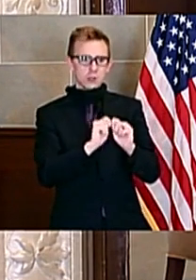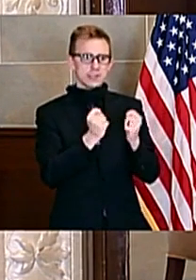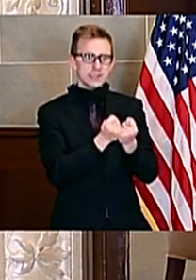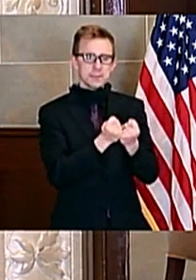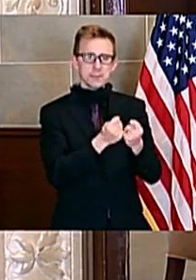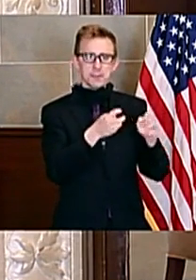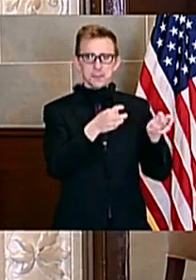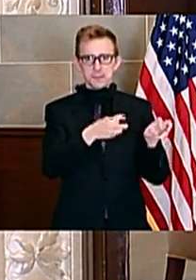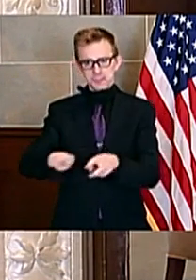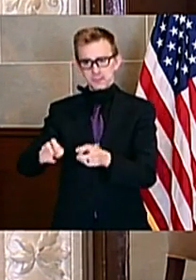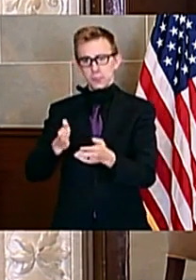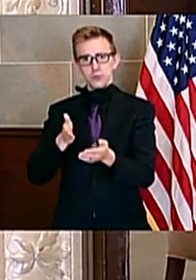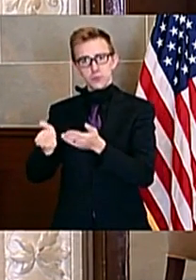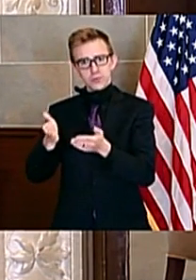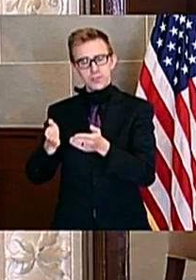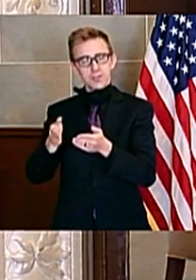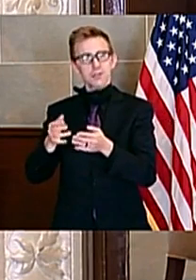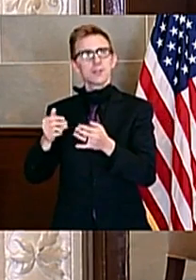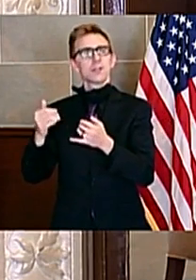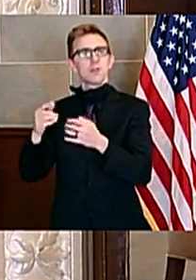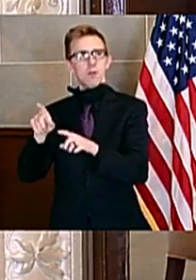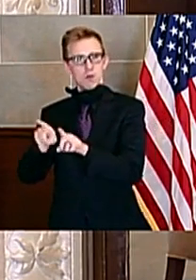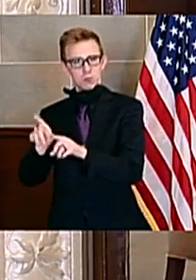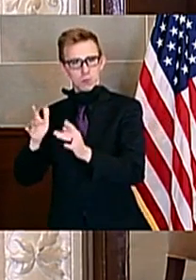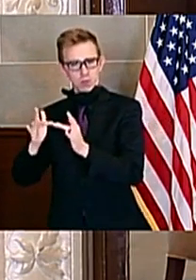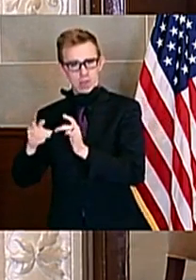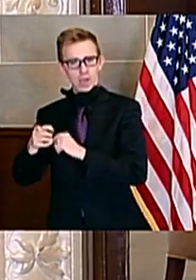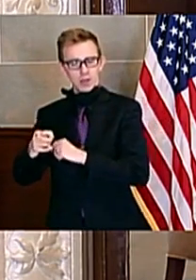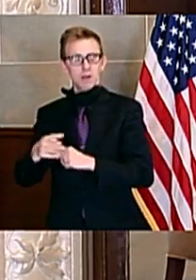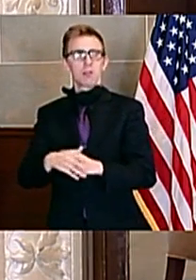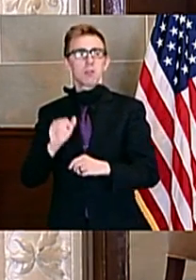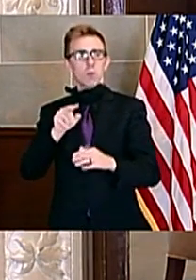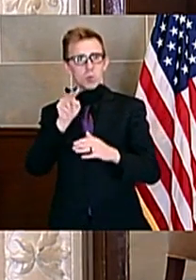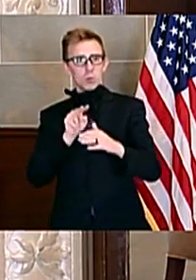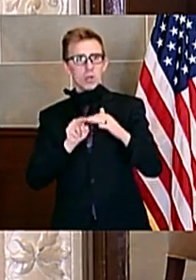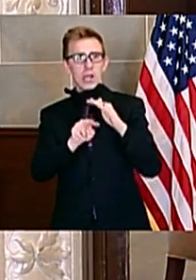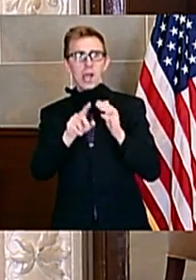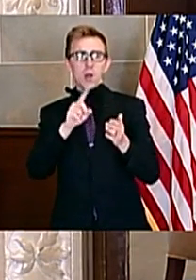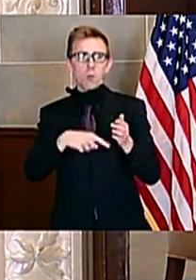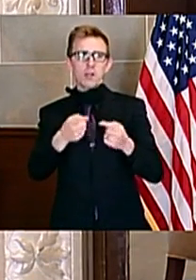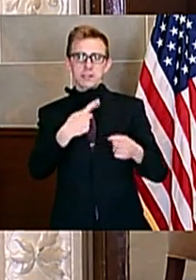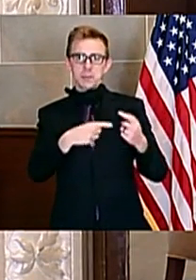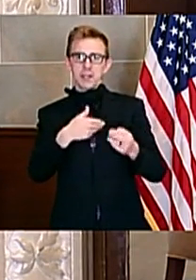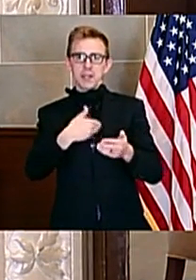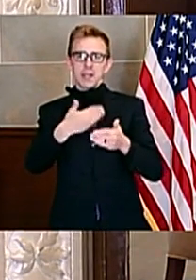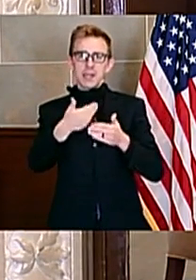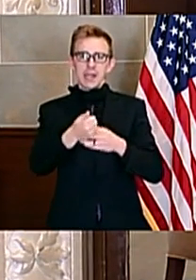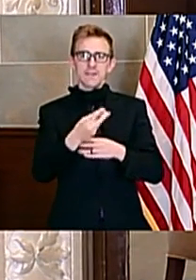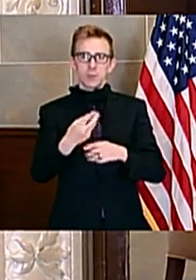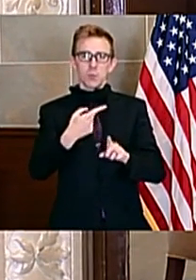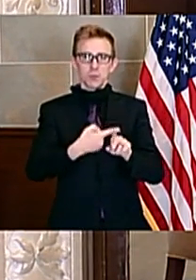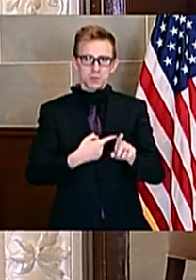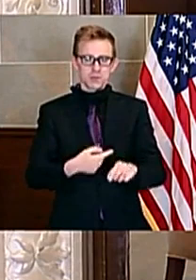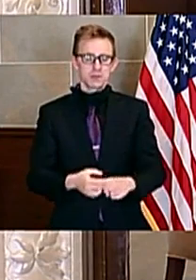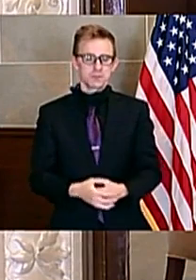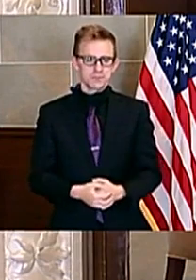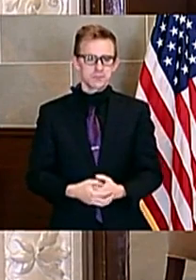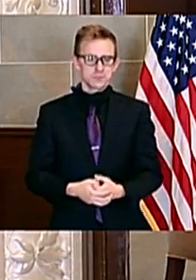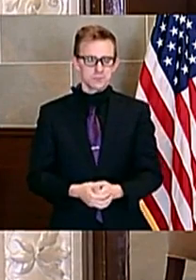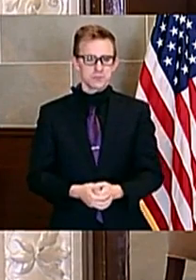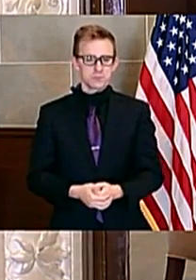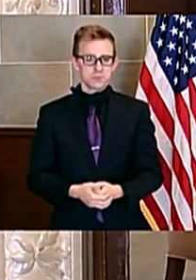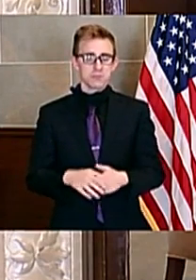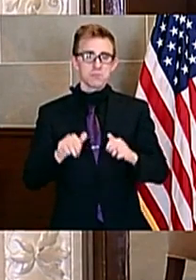services while working remotely and also looking ahead at what's to come in the next several months. You may be